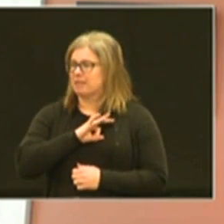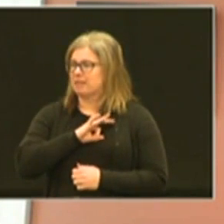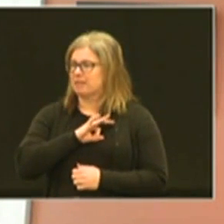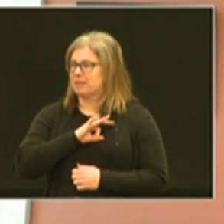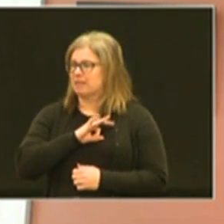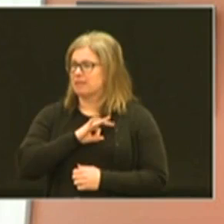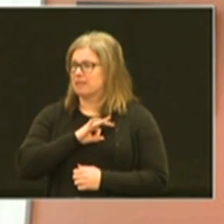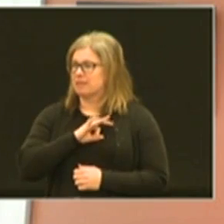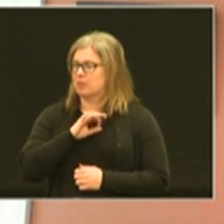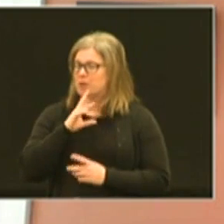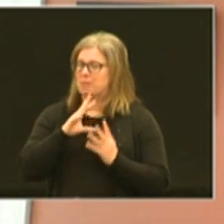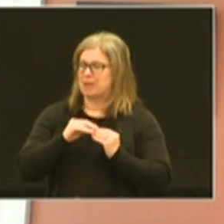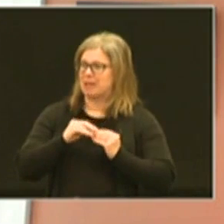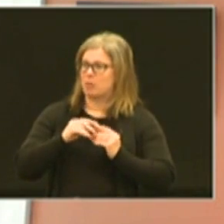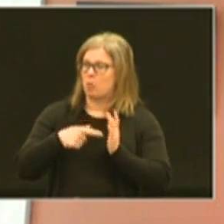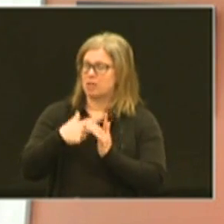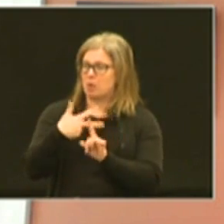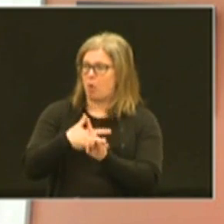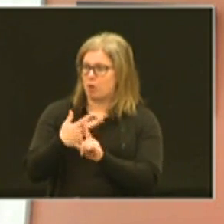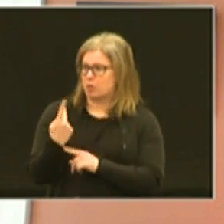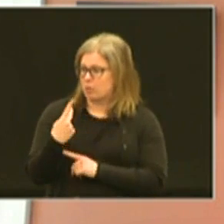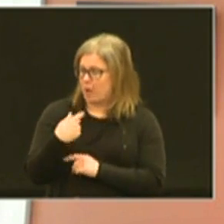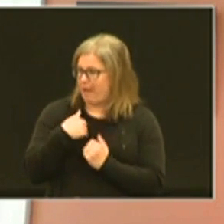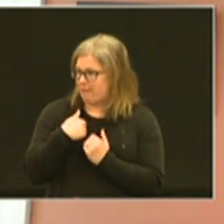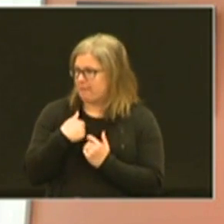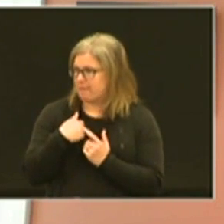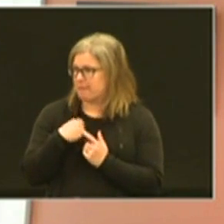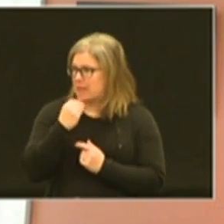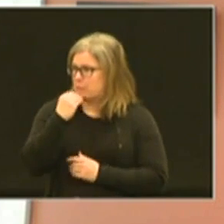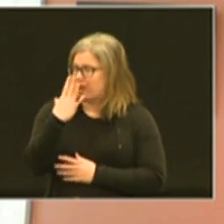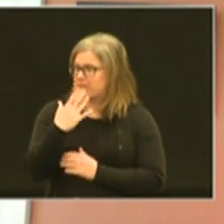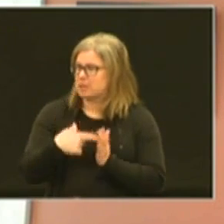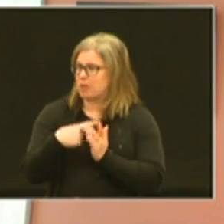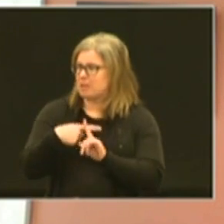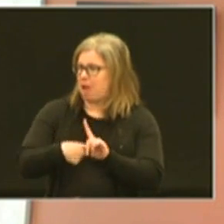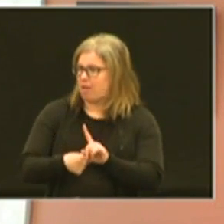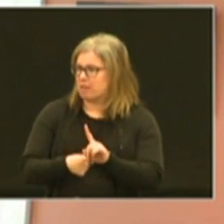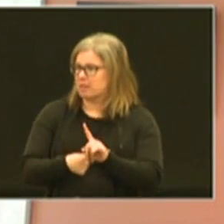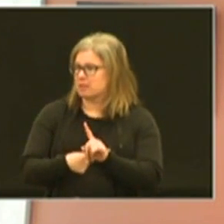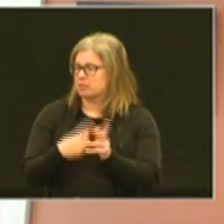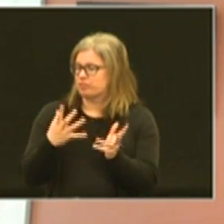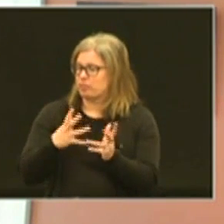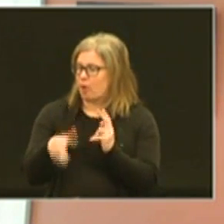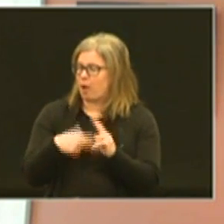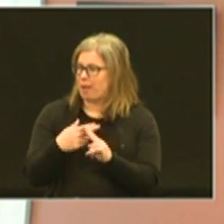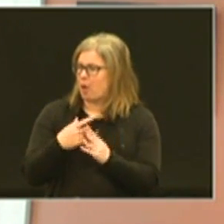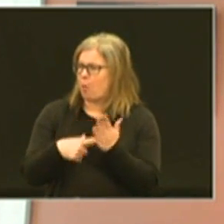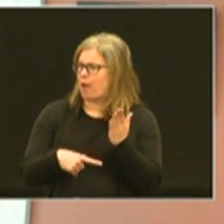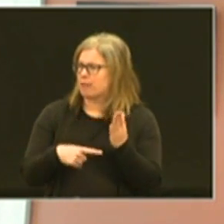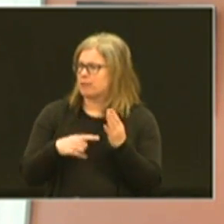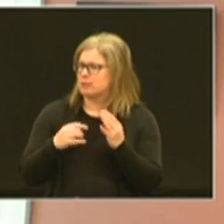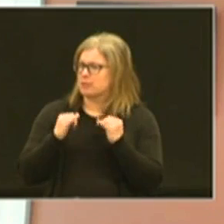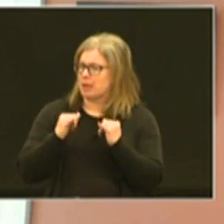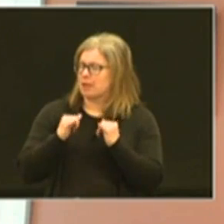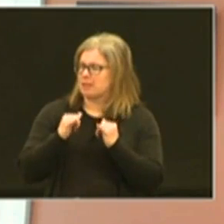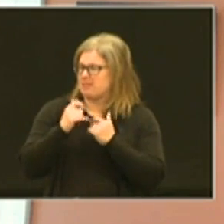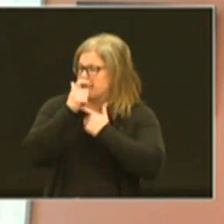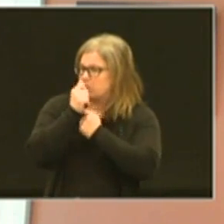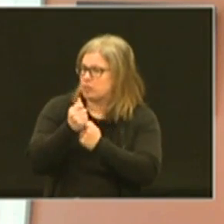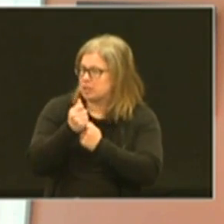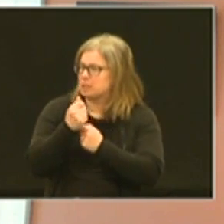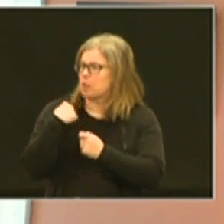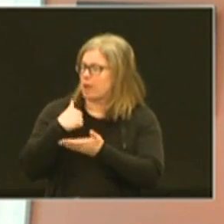once every quarter uh you and i have a breakfast once a month just to talk about what are those common areas of interest